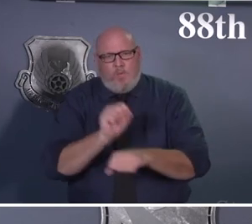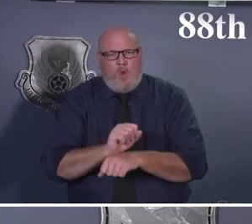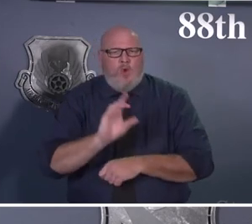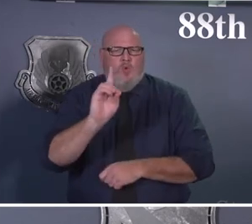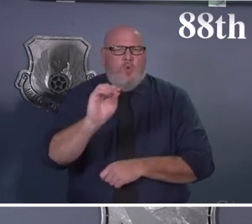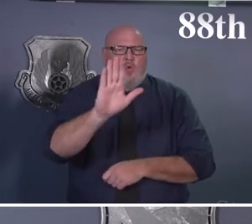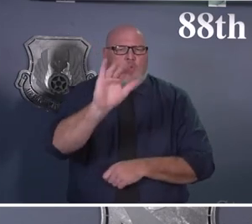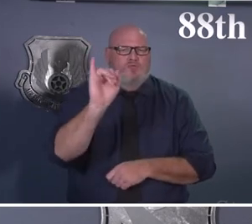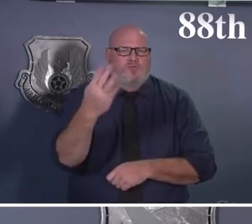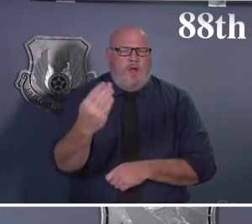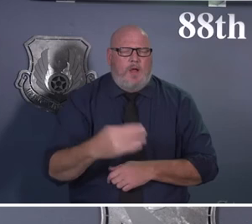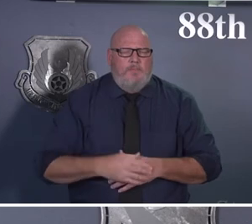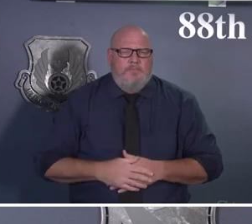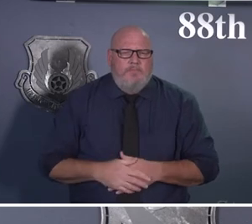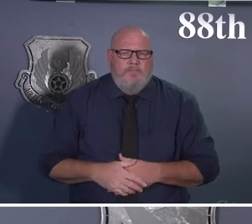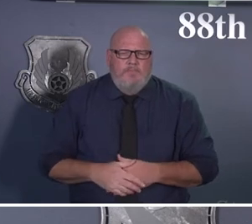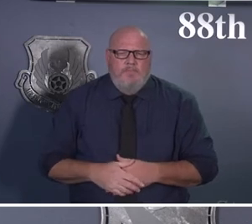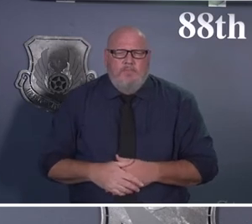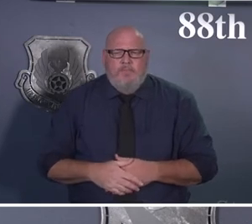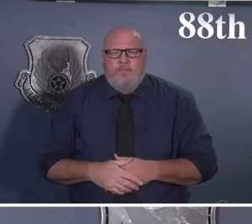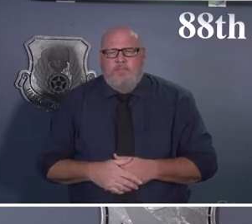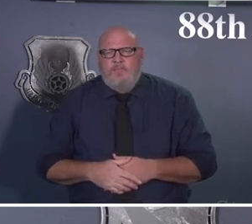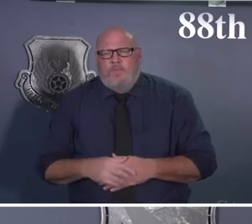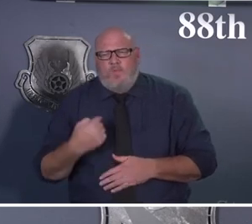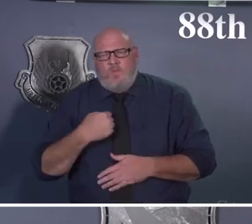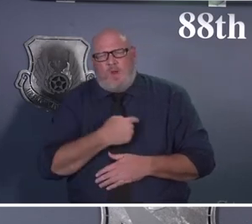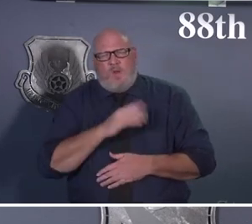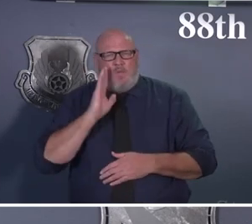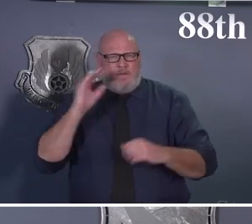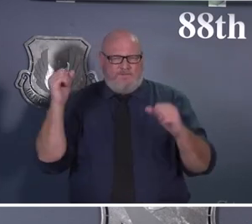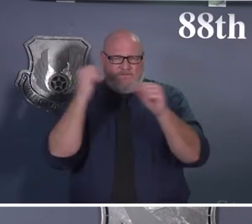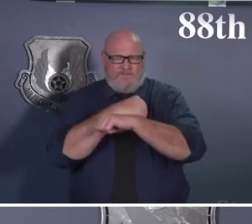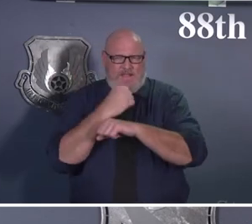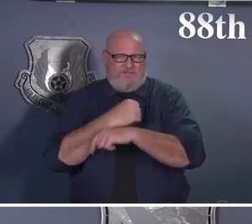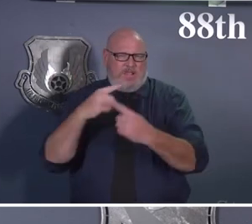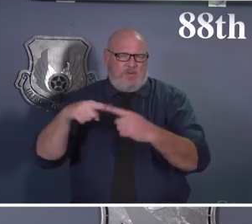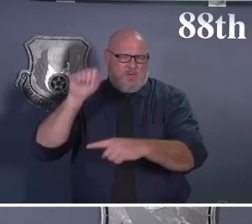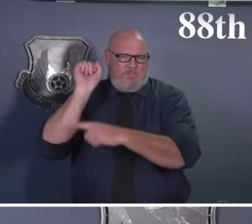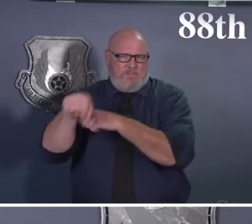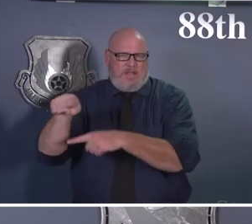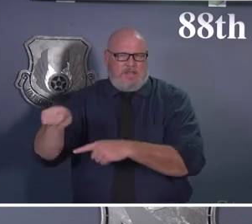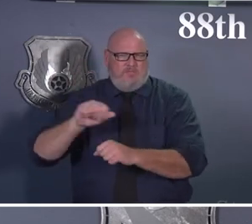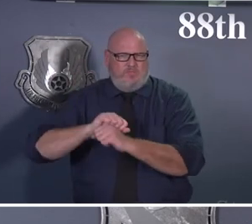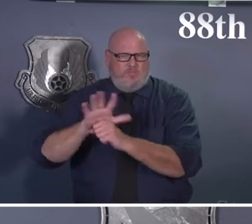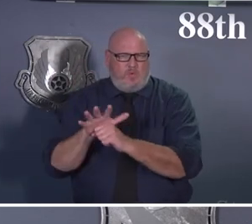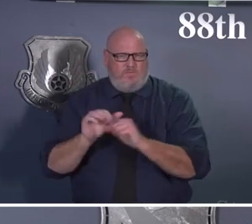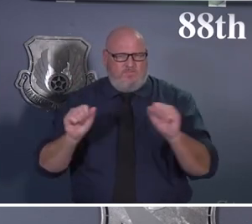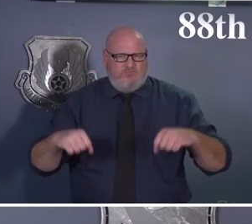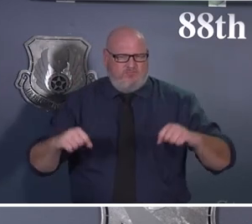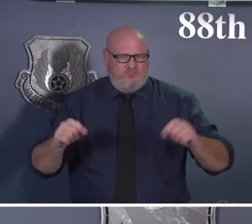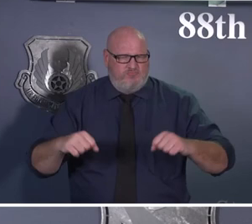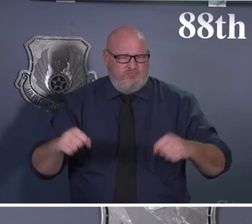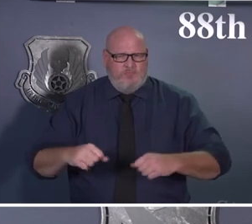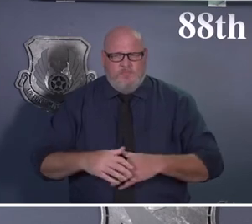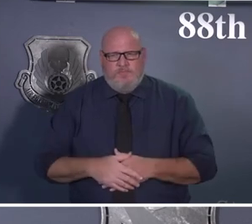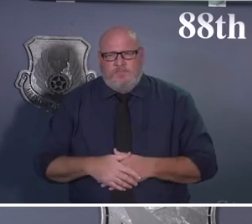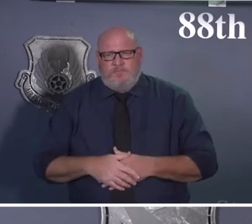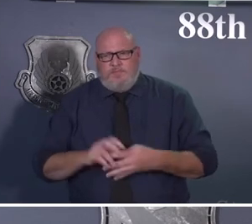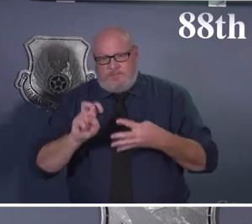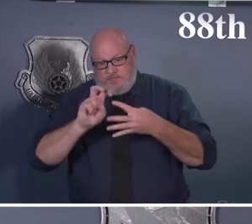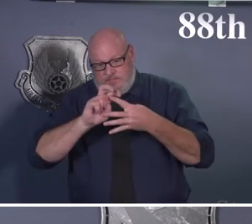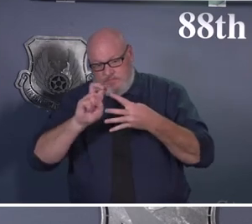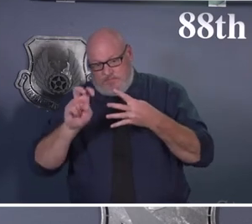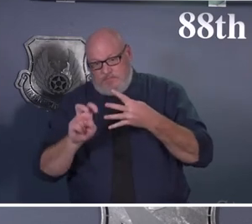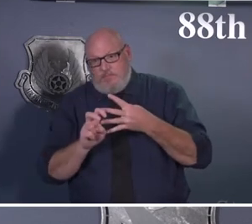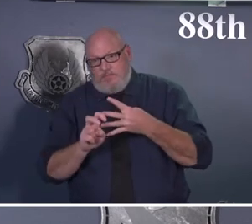to continue to beat this thing back. Just like we've made the transition from Delta to Charlie, we're going to make that transition from Charlie to Bravo Plus. And